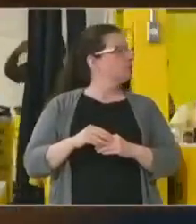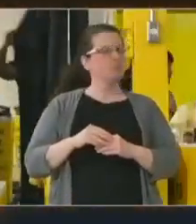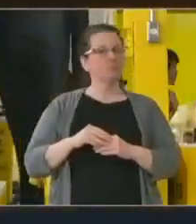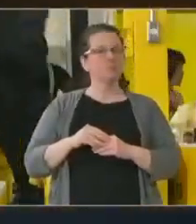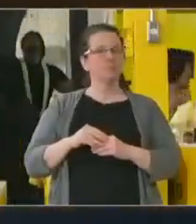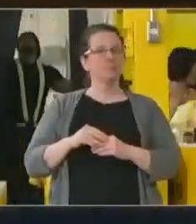$0. $0.